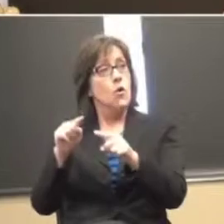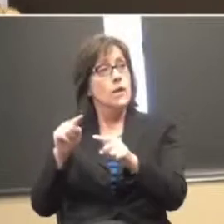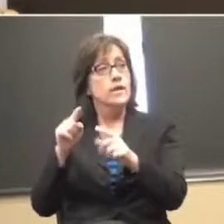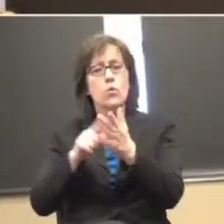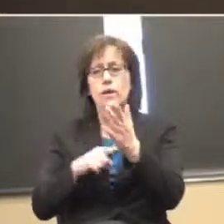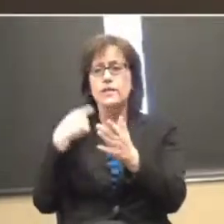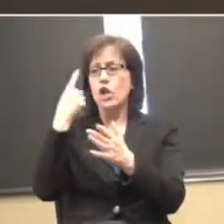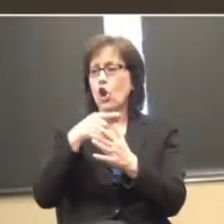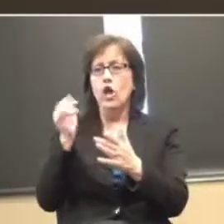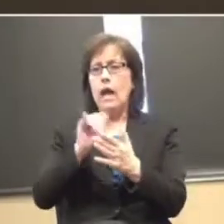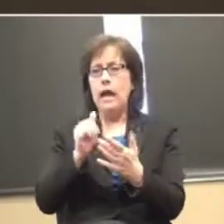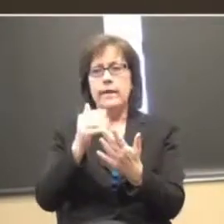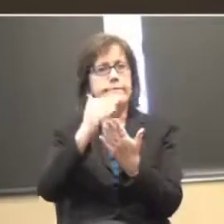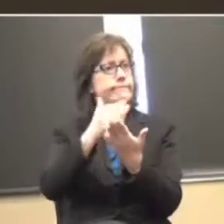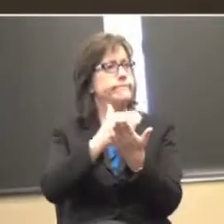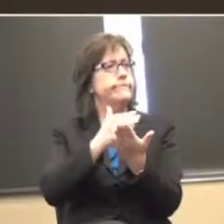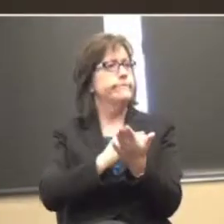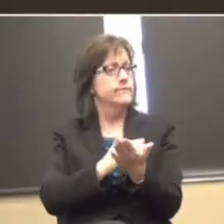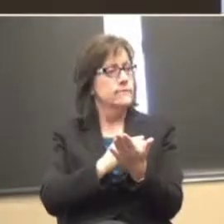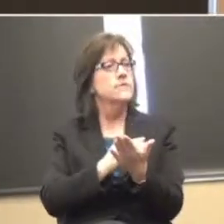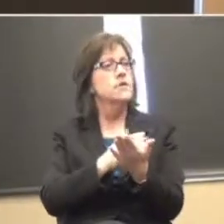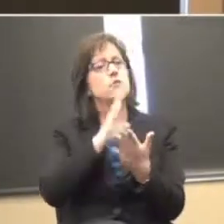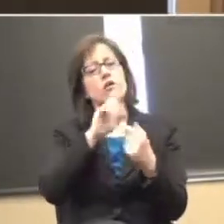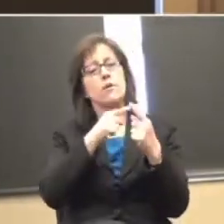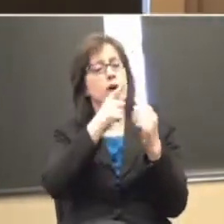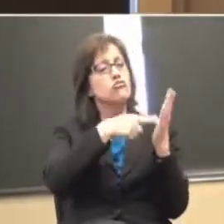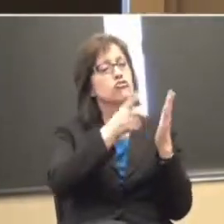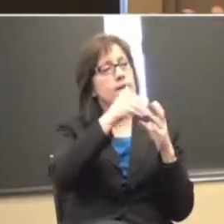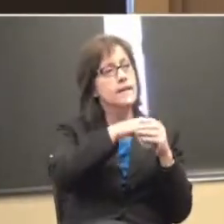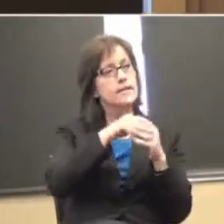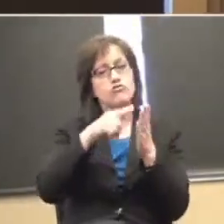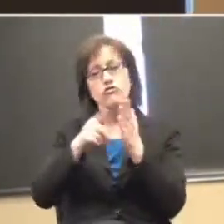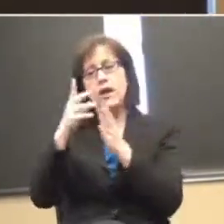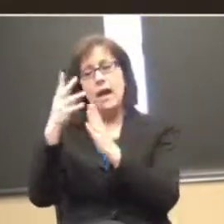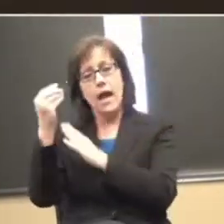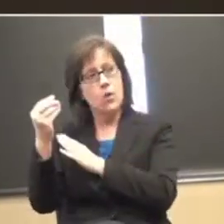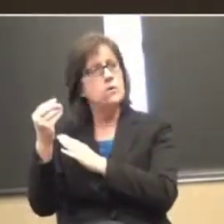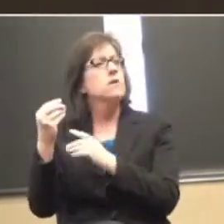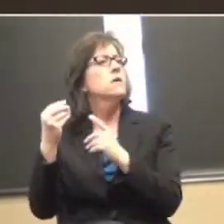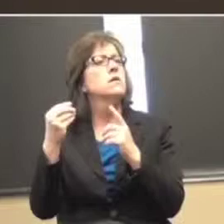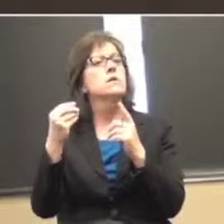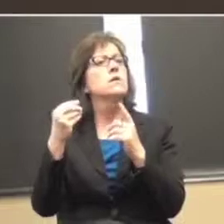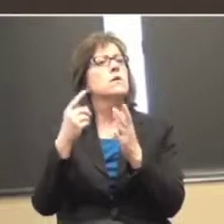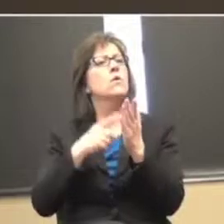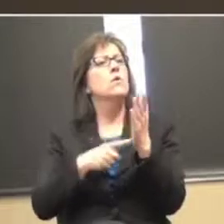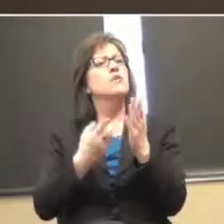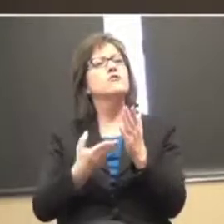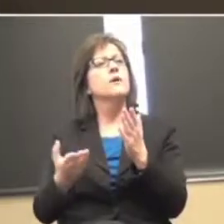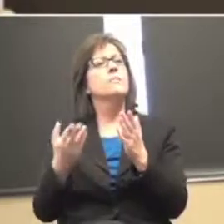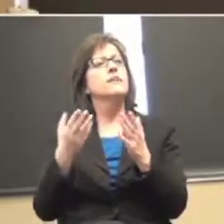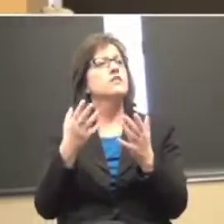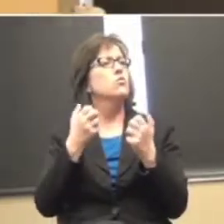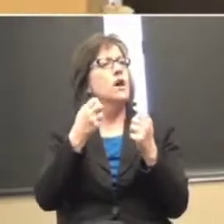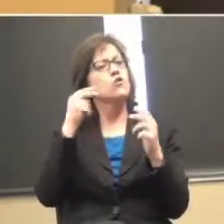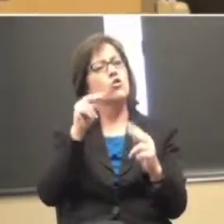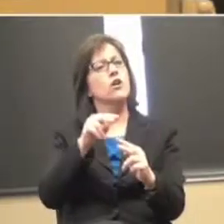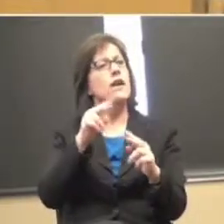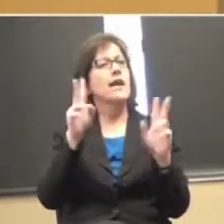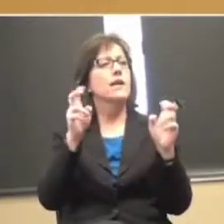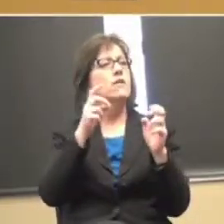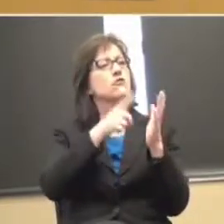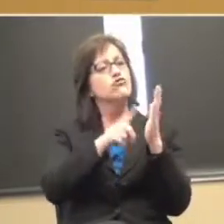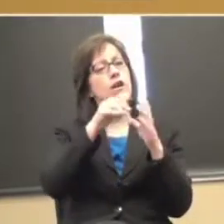So what might be, since we talked about check-in, check-out, what might be some of the things that you'd want to look at on a check-in, check-out system